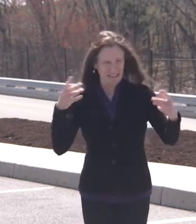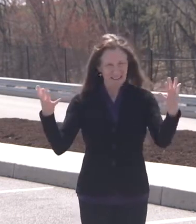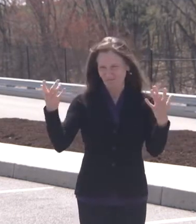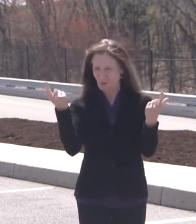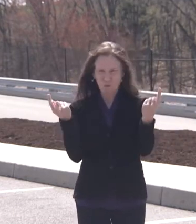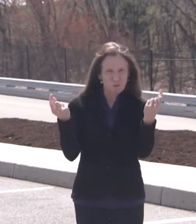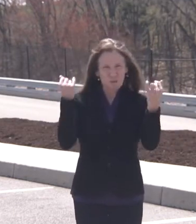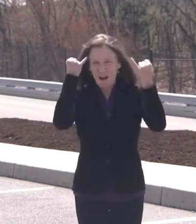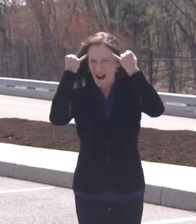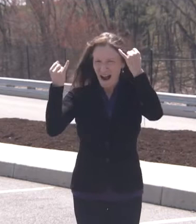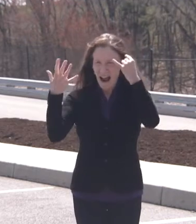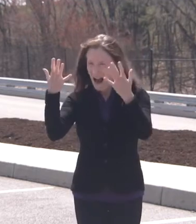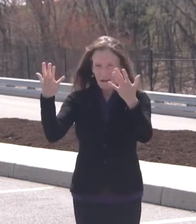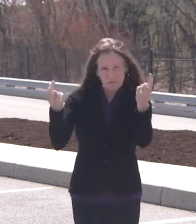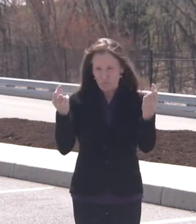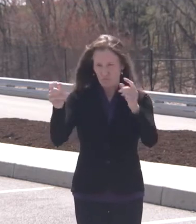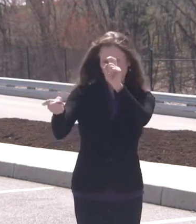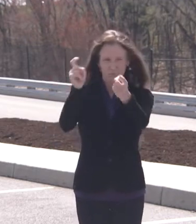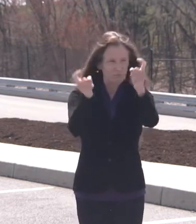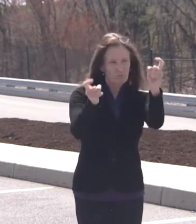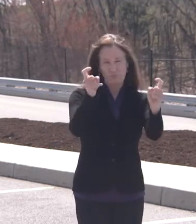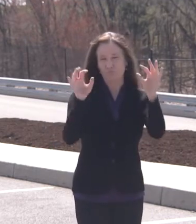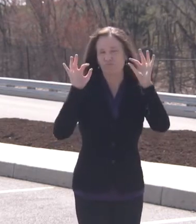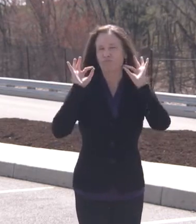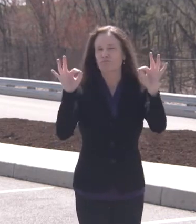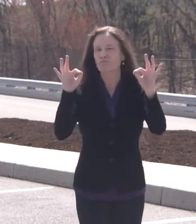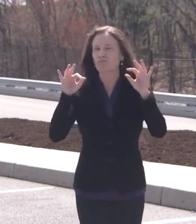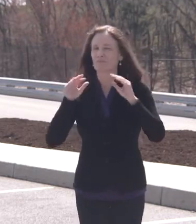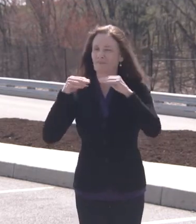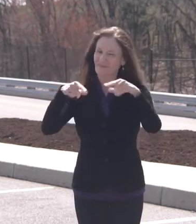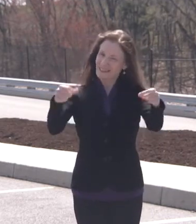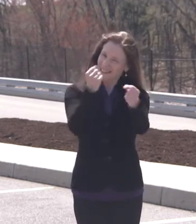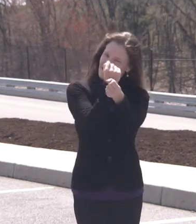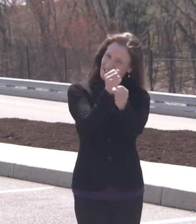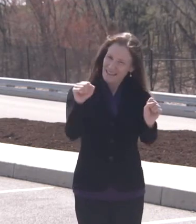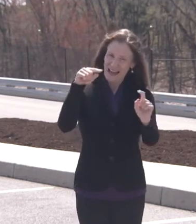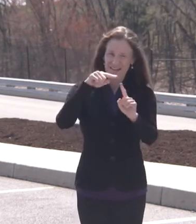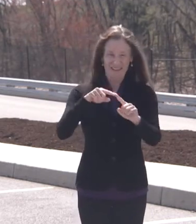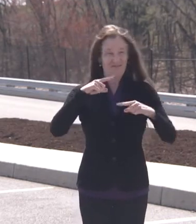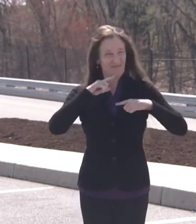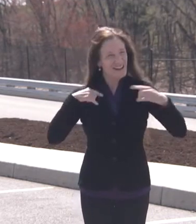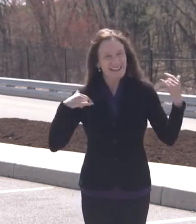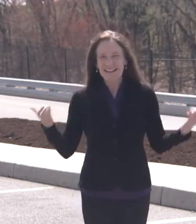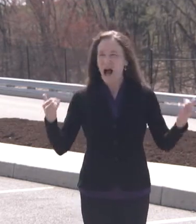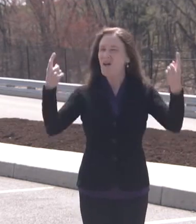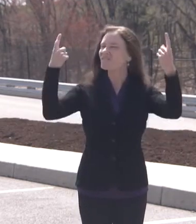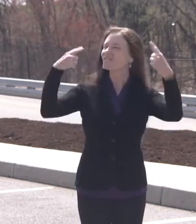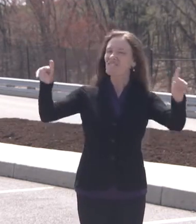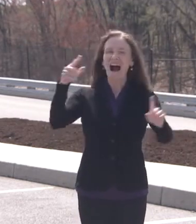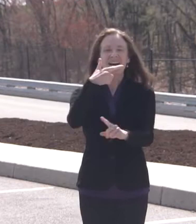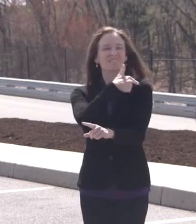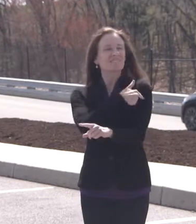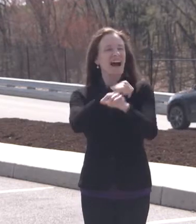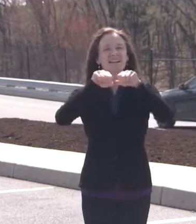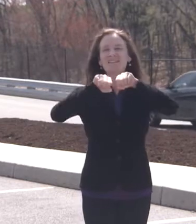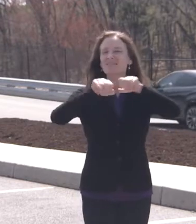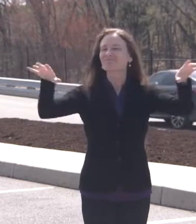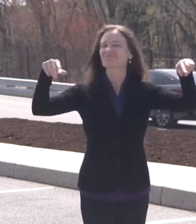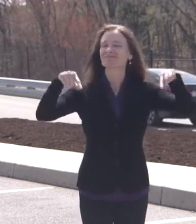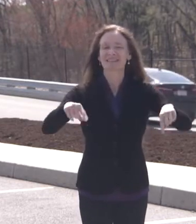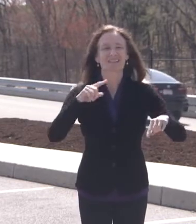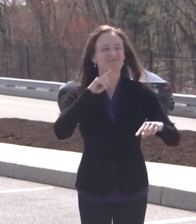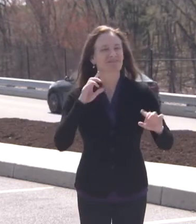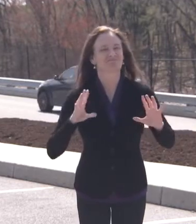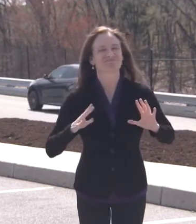That's why we're so pleased to be a part of Pennsylvania's COVID-19 immunization program. Over the past nine weeks,